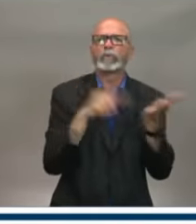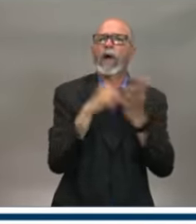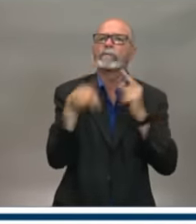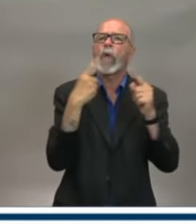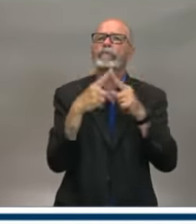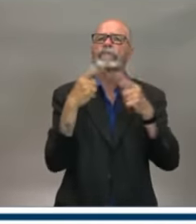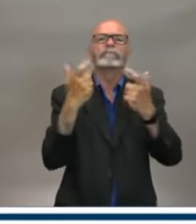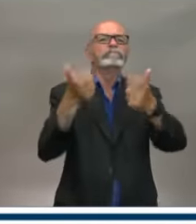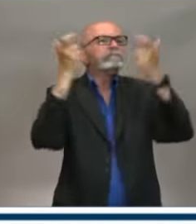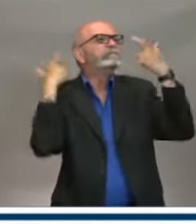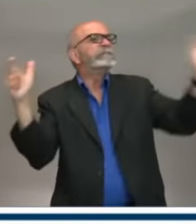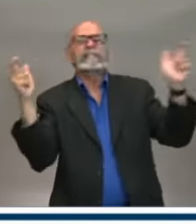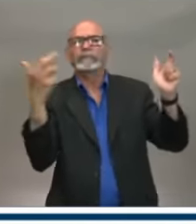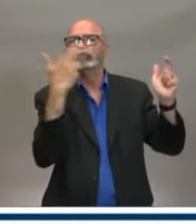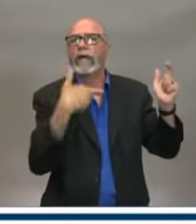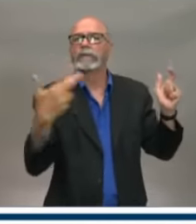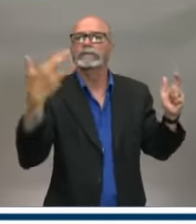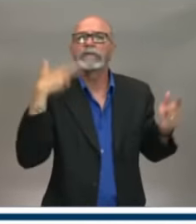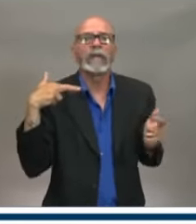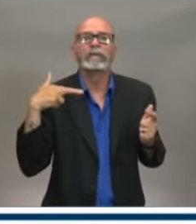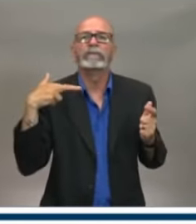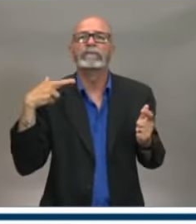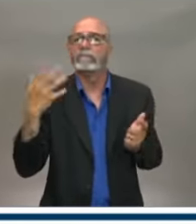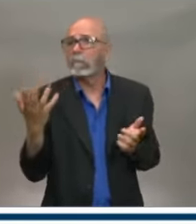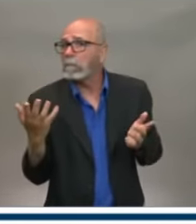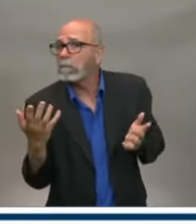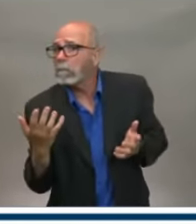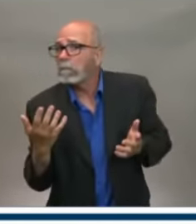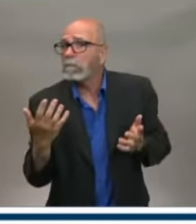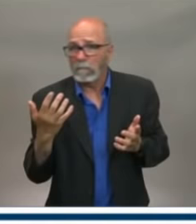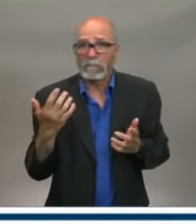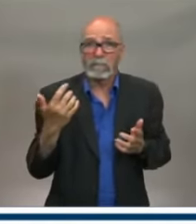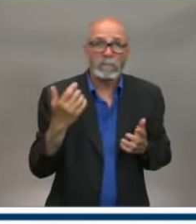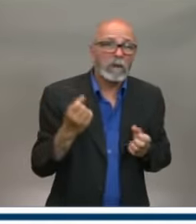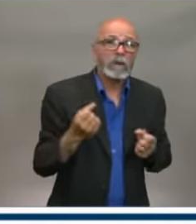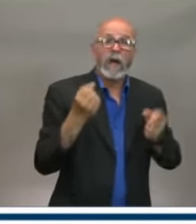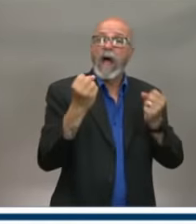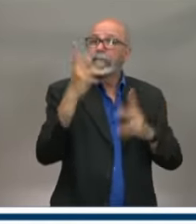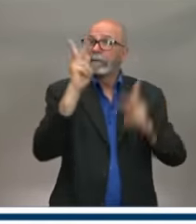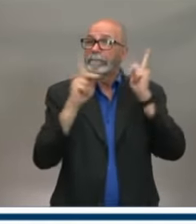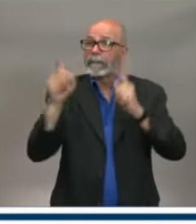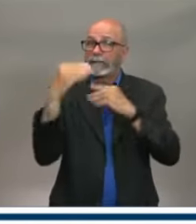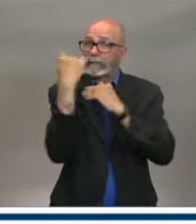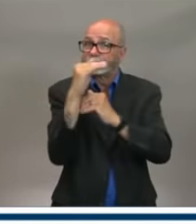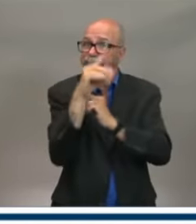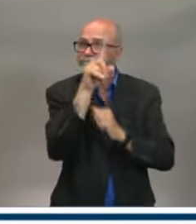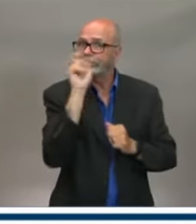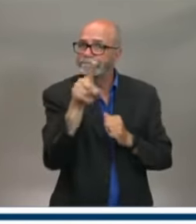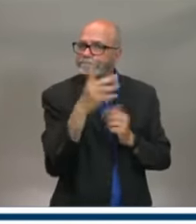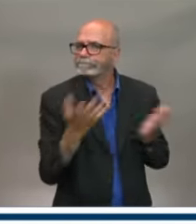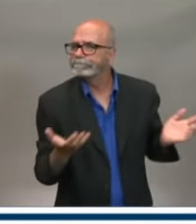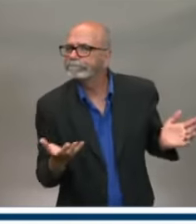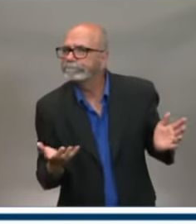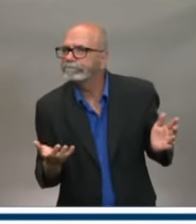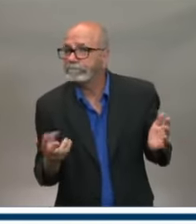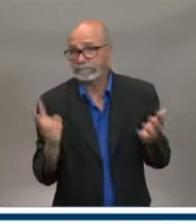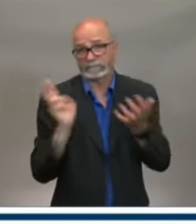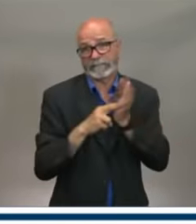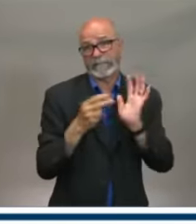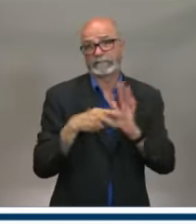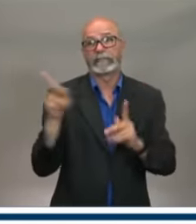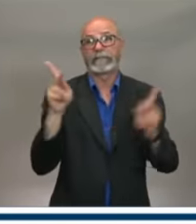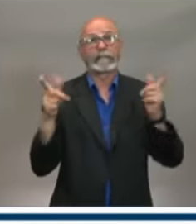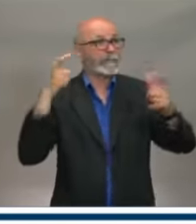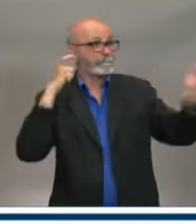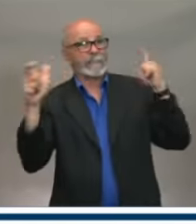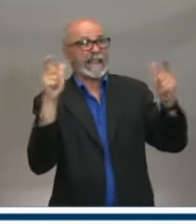larger restaurants, and whether there's going to be any set number in terms of capacity. mean, obviously, they're going to be able to accommodate more people if they